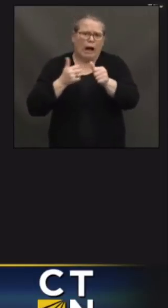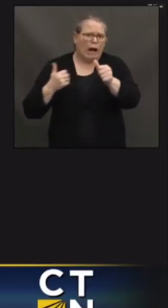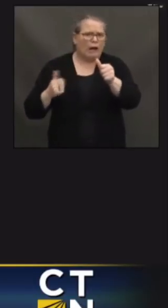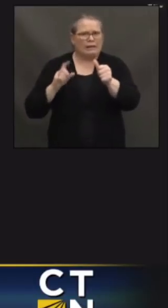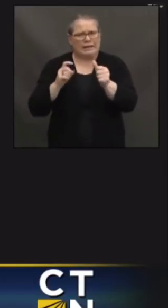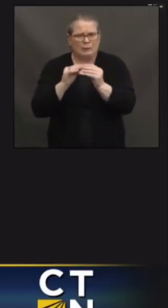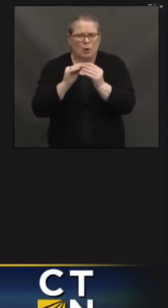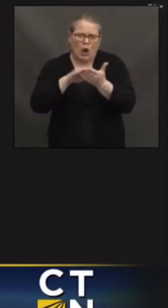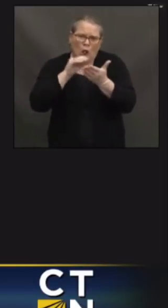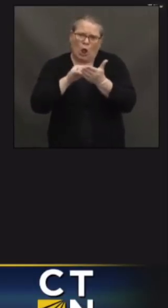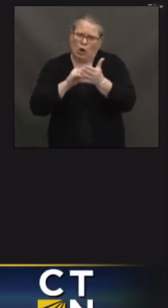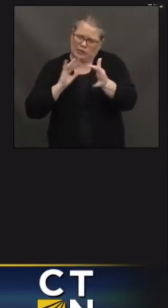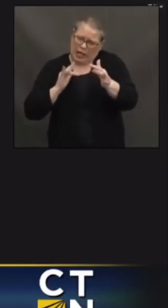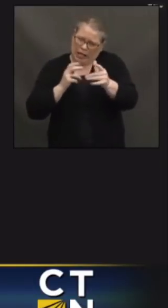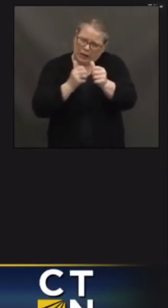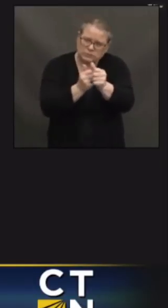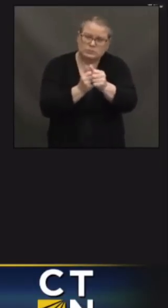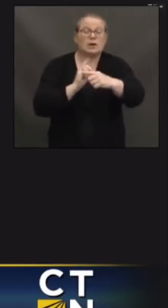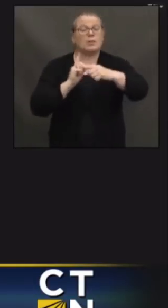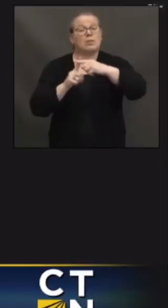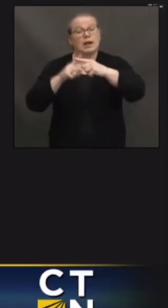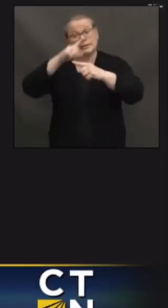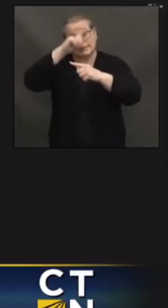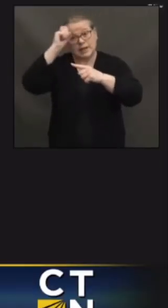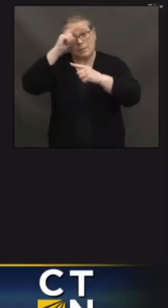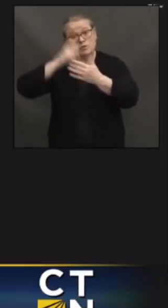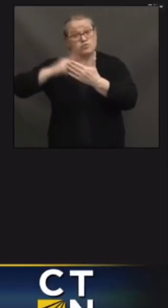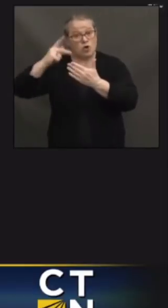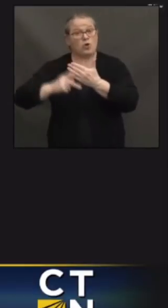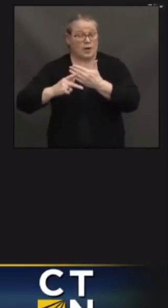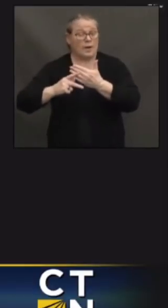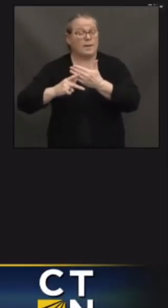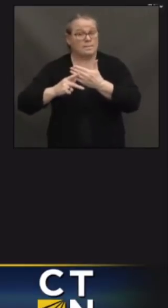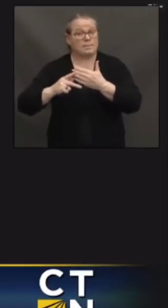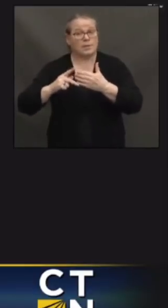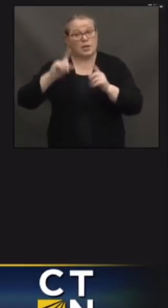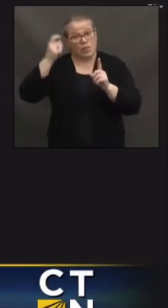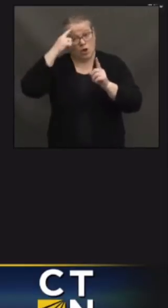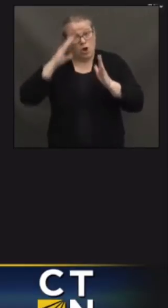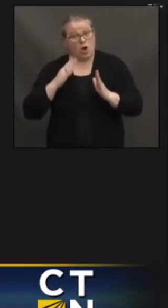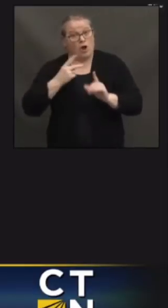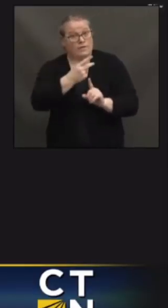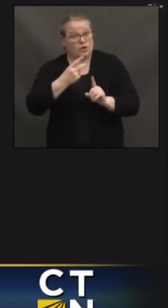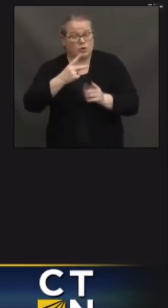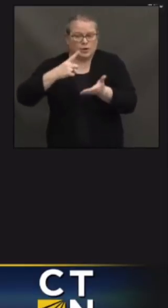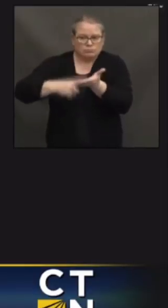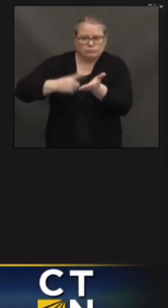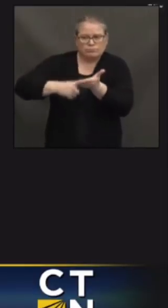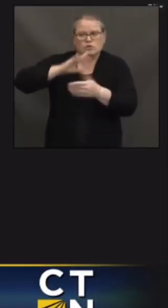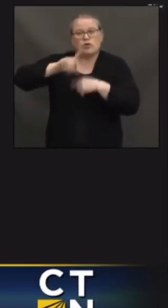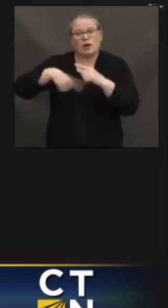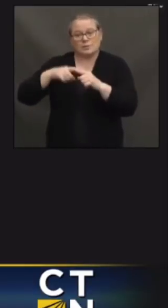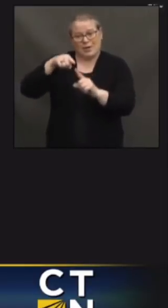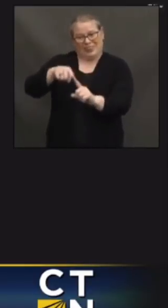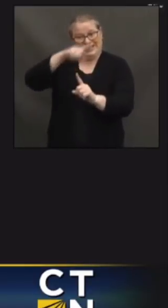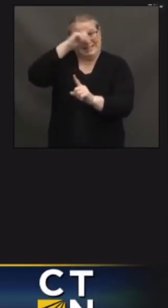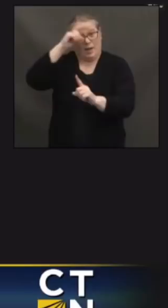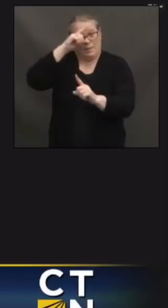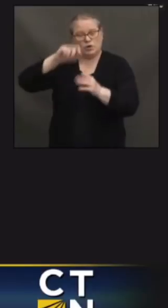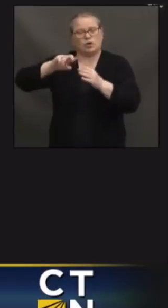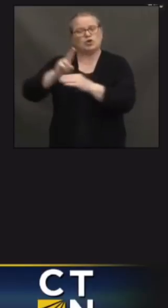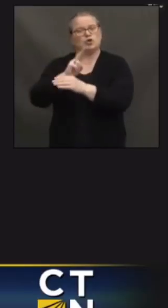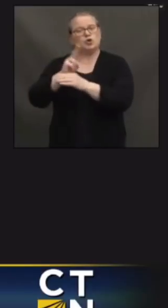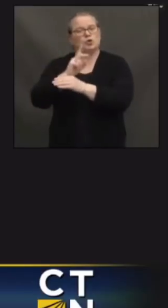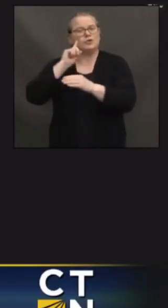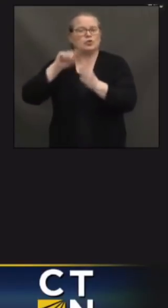Governor and I have talked a lot about the need to use this summer as an ability for kids to restart. Yes, some kids are going to